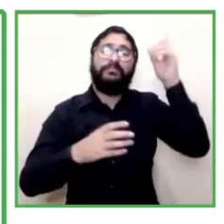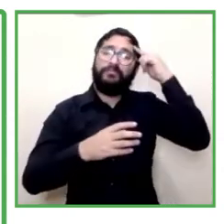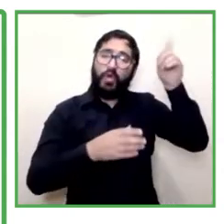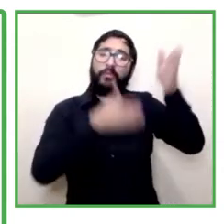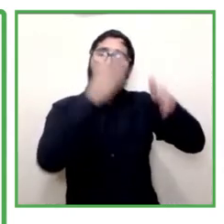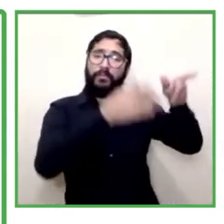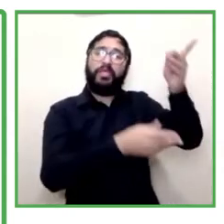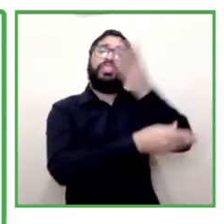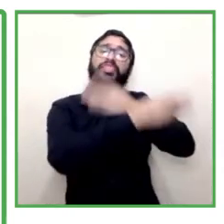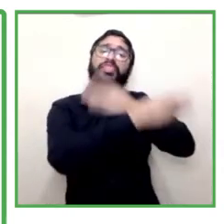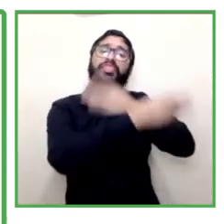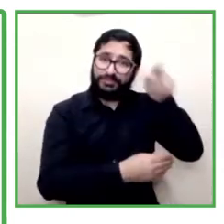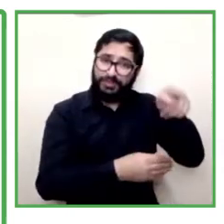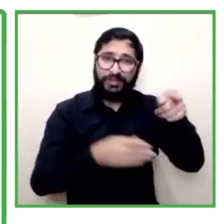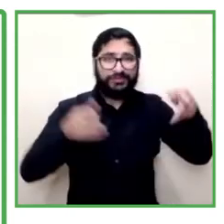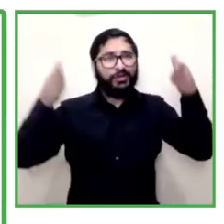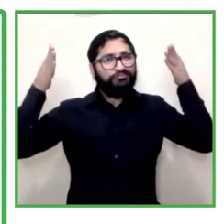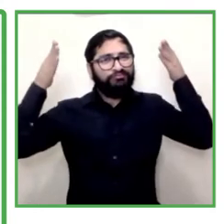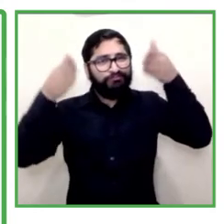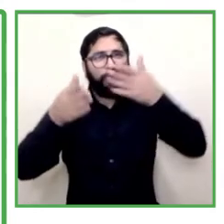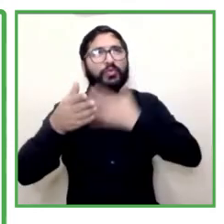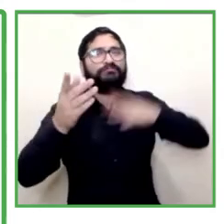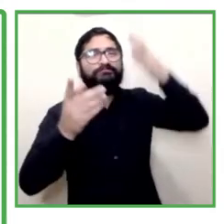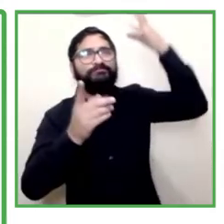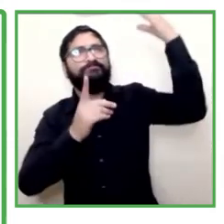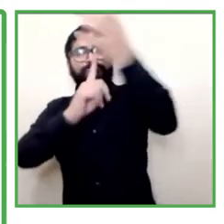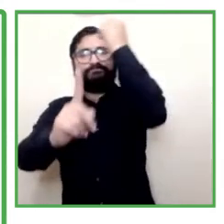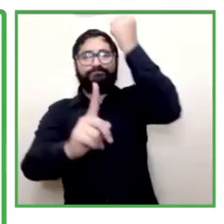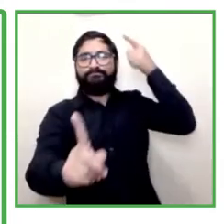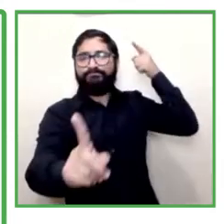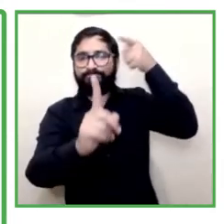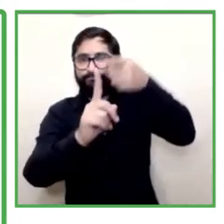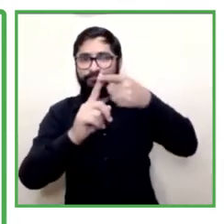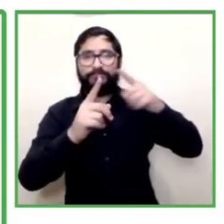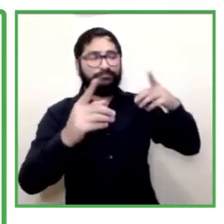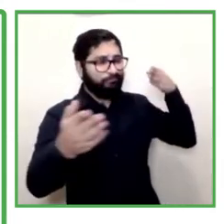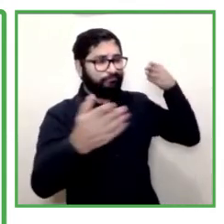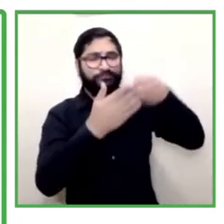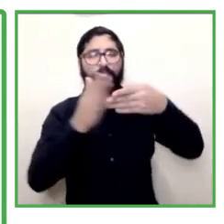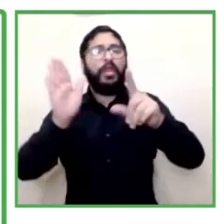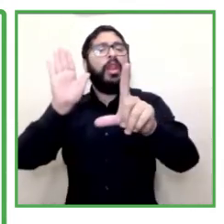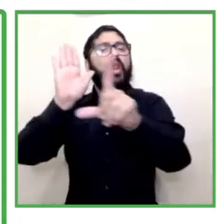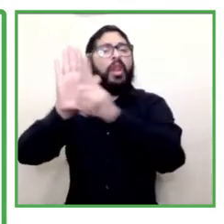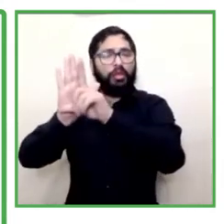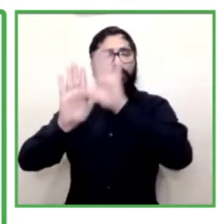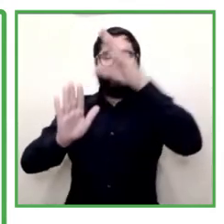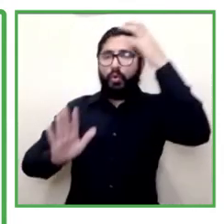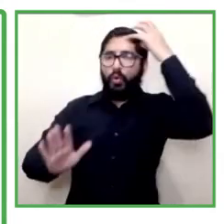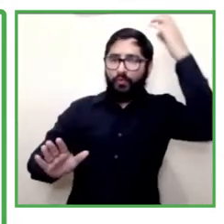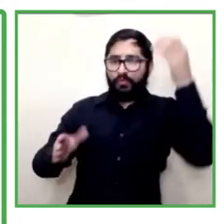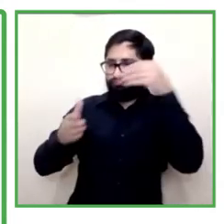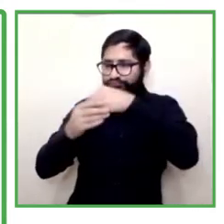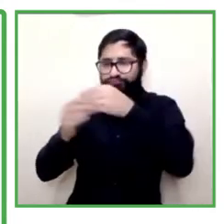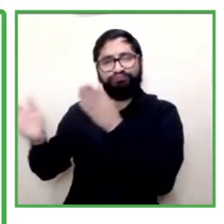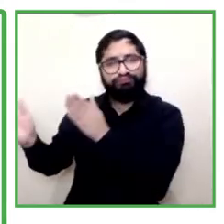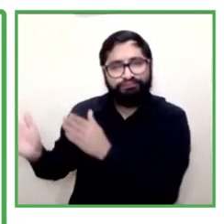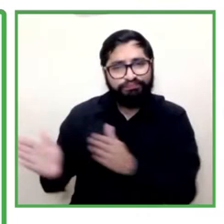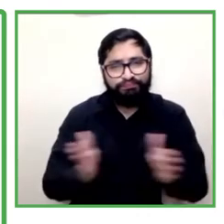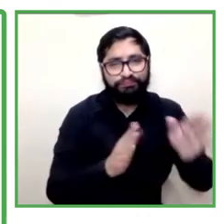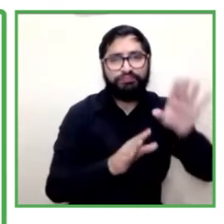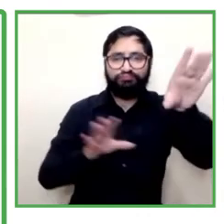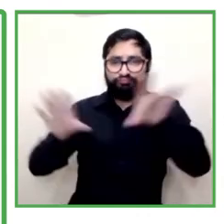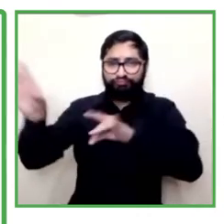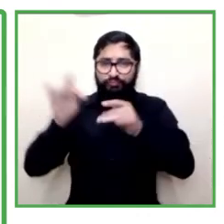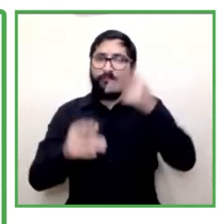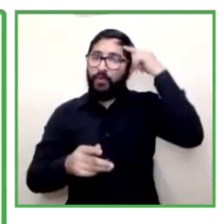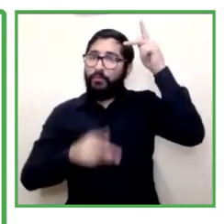have a national goal that requires us to promote actions affirmative actions for